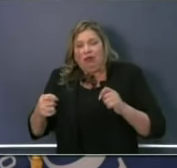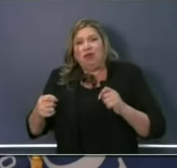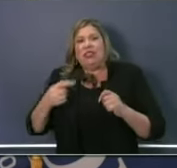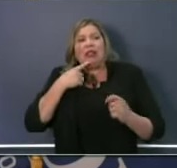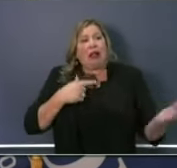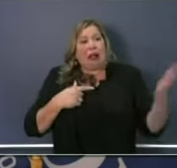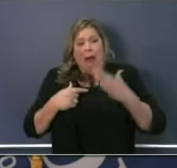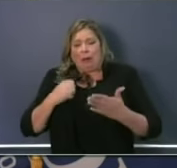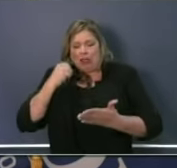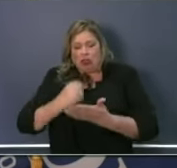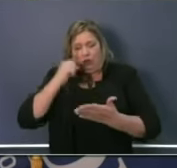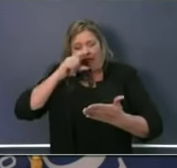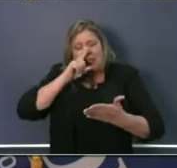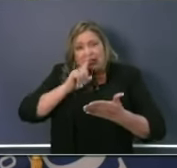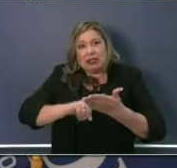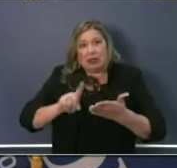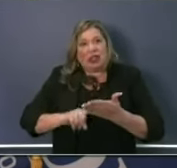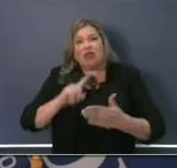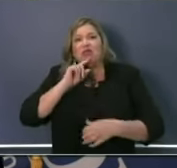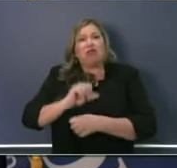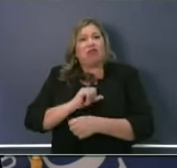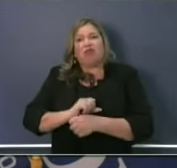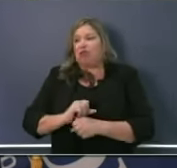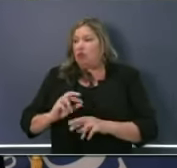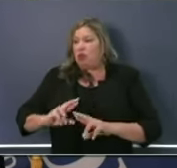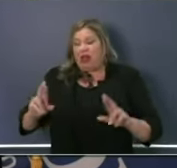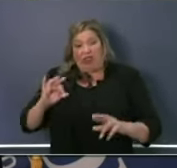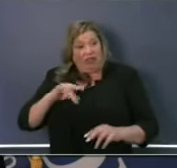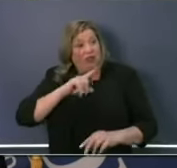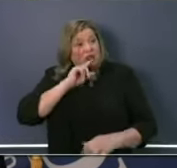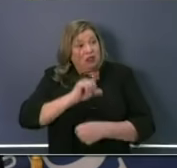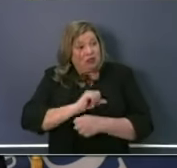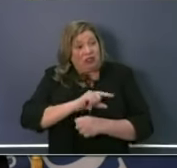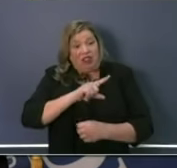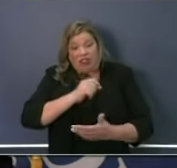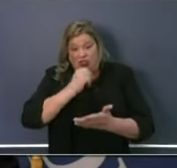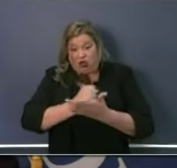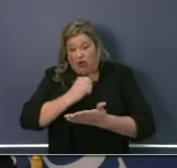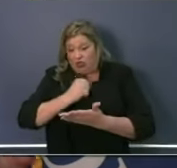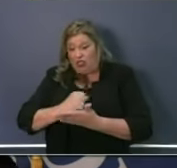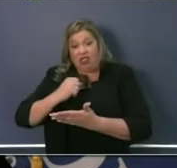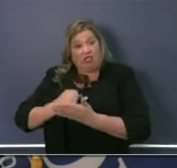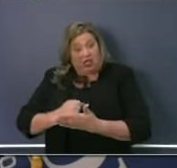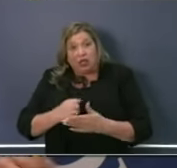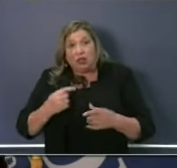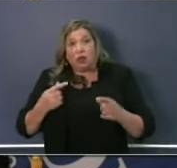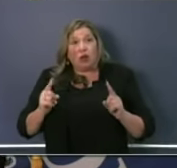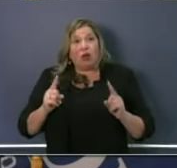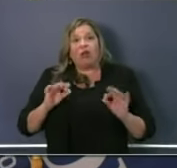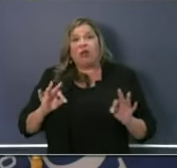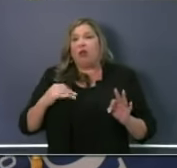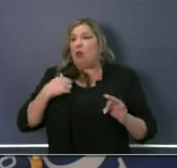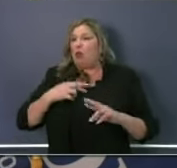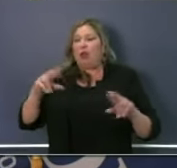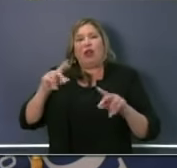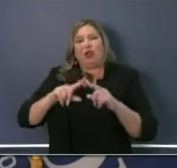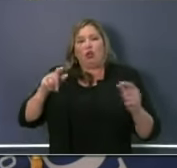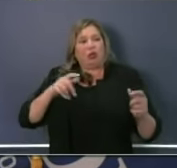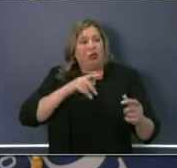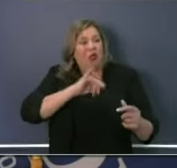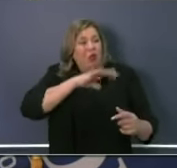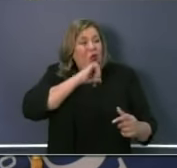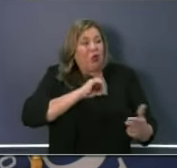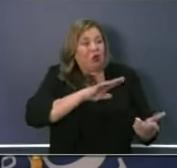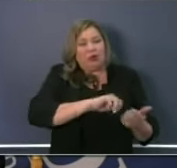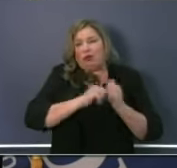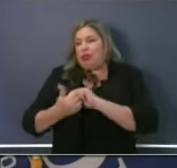certify these, inspect them. And if that's, if these things are certified and we're confident you're going to sign off, give us the rest, we're ready to go to task. We're